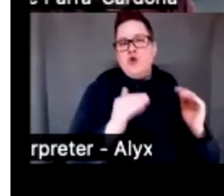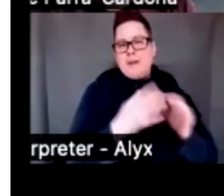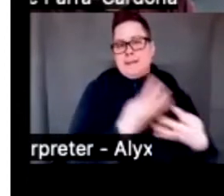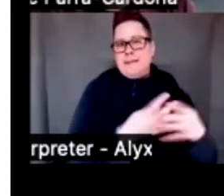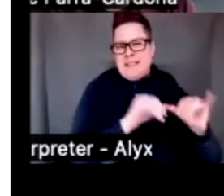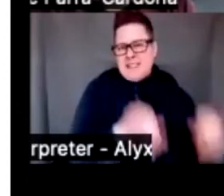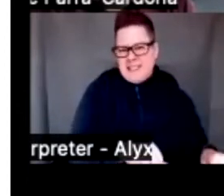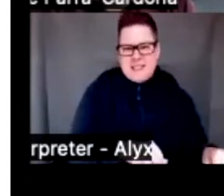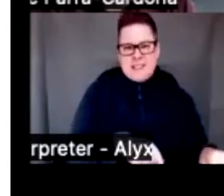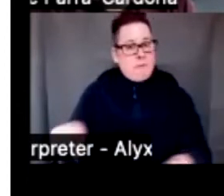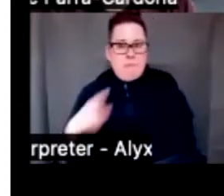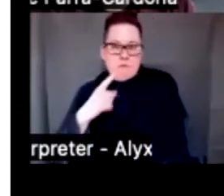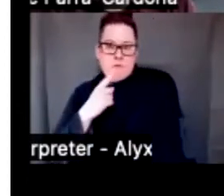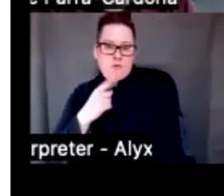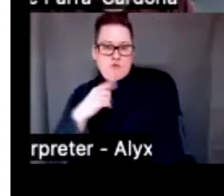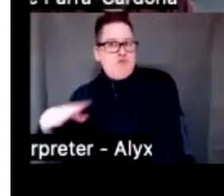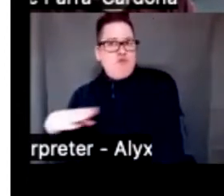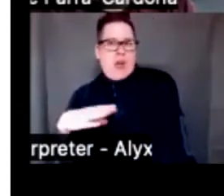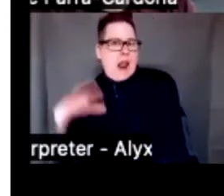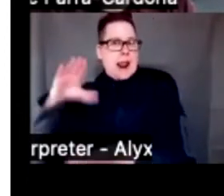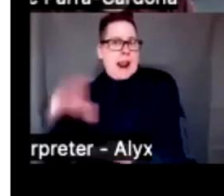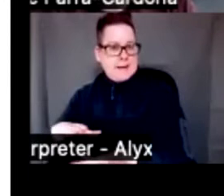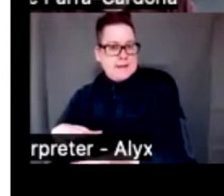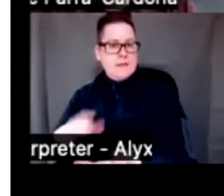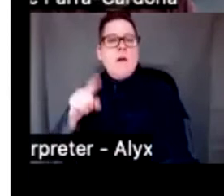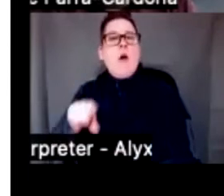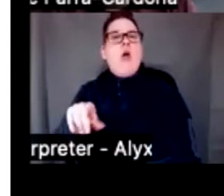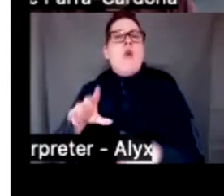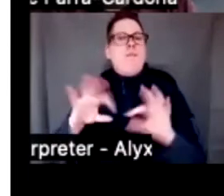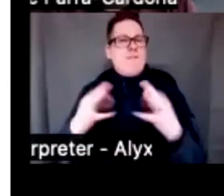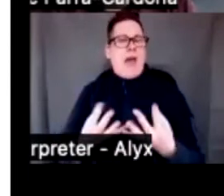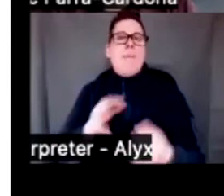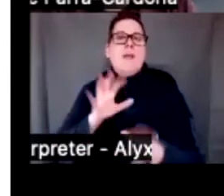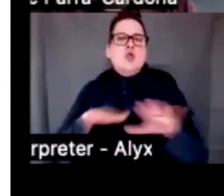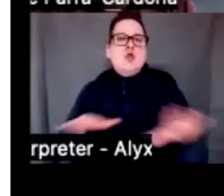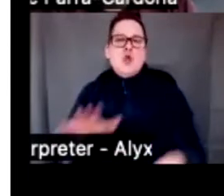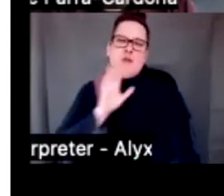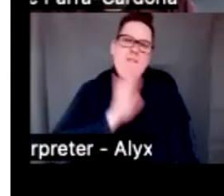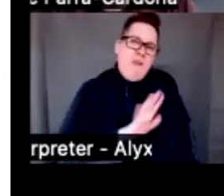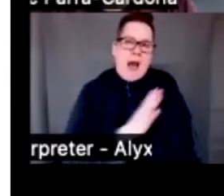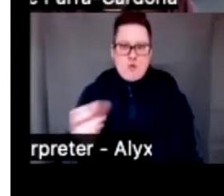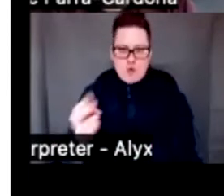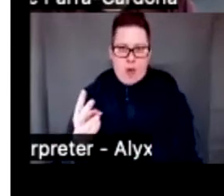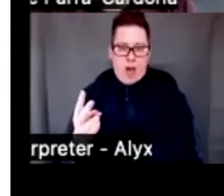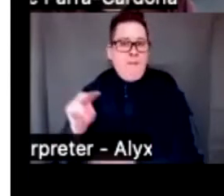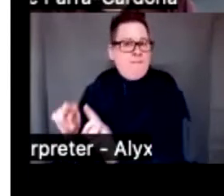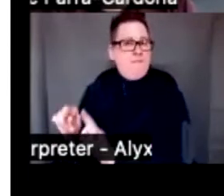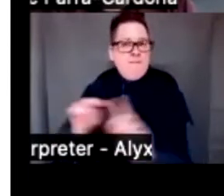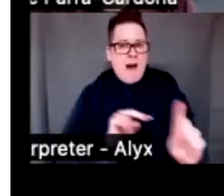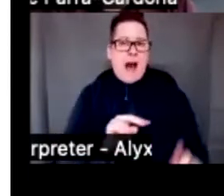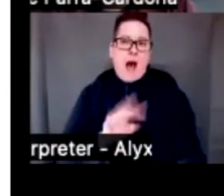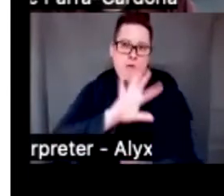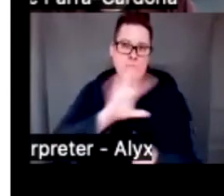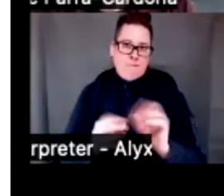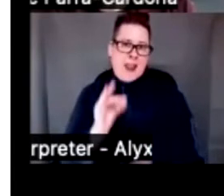these families had children between the ages of 5 and 12, and they were trapped for 9 years, so here we see them